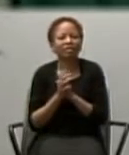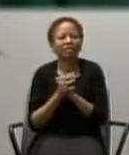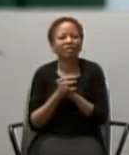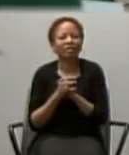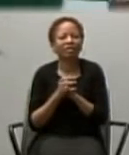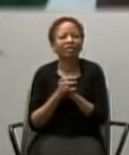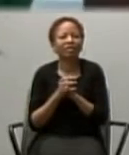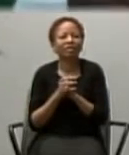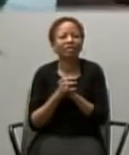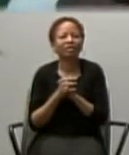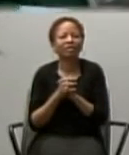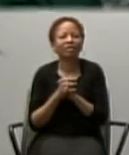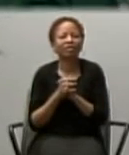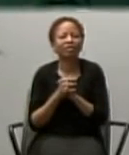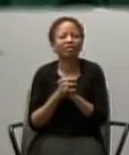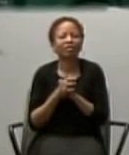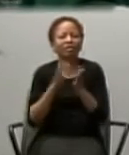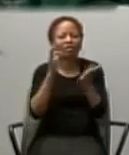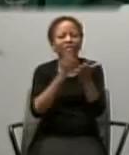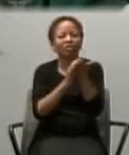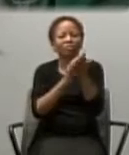in this very beautiful way.